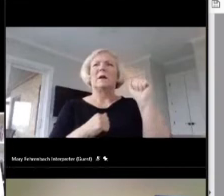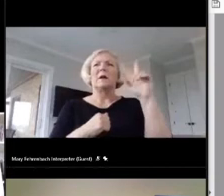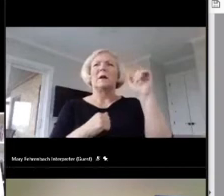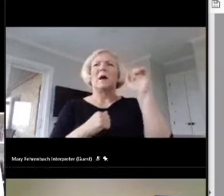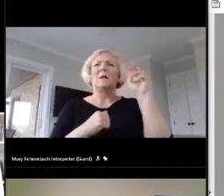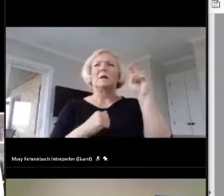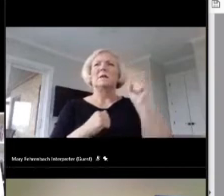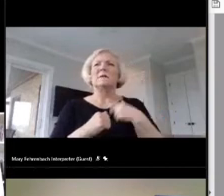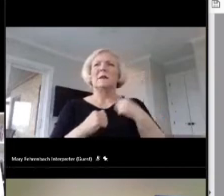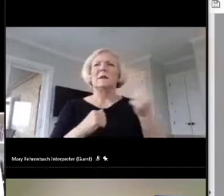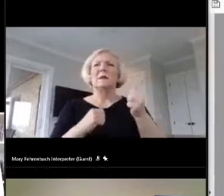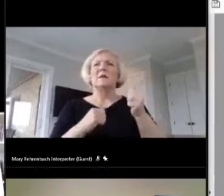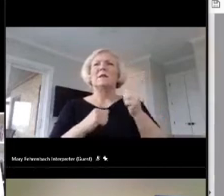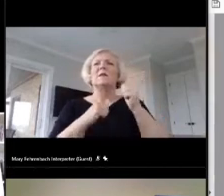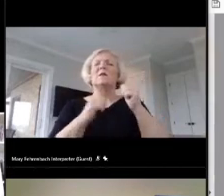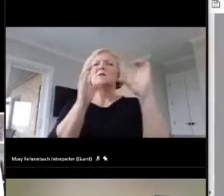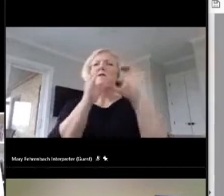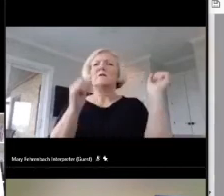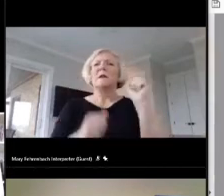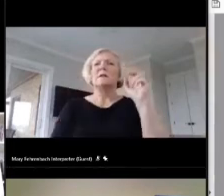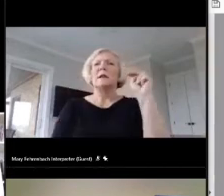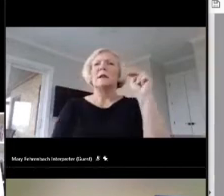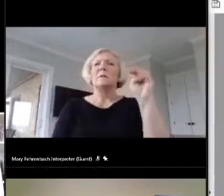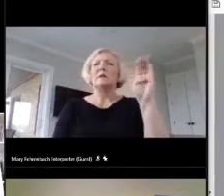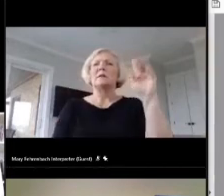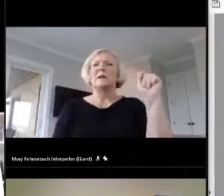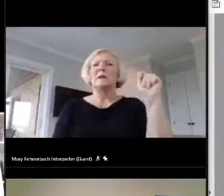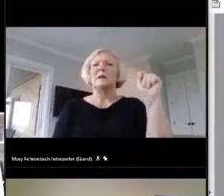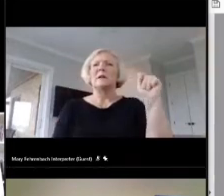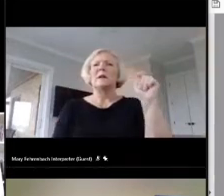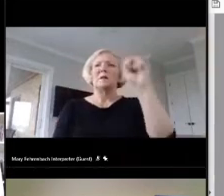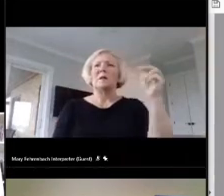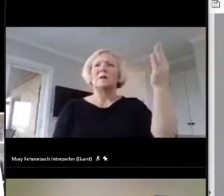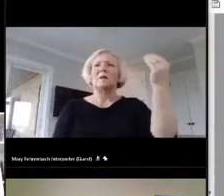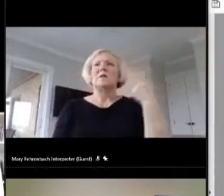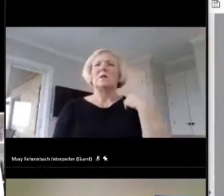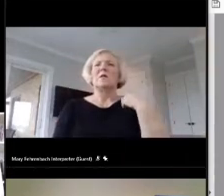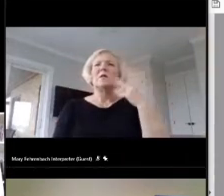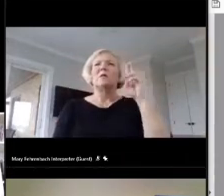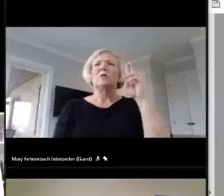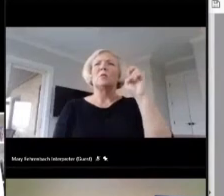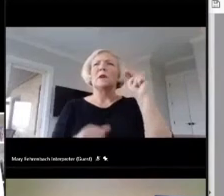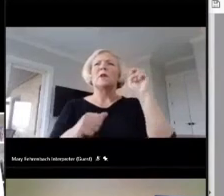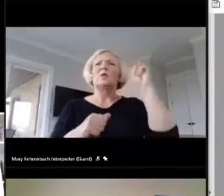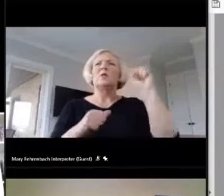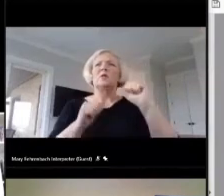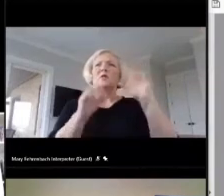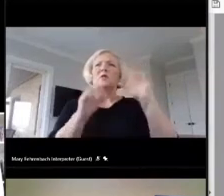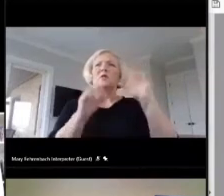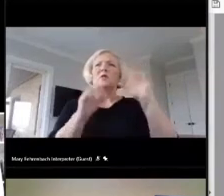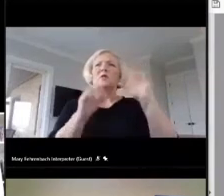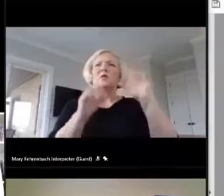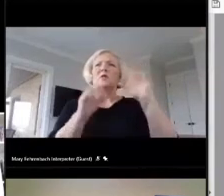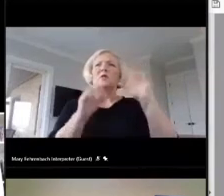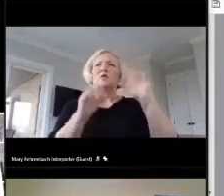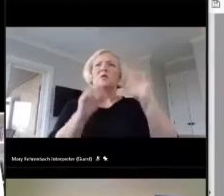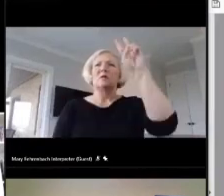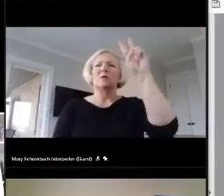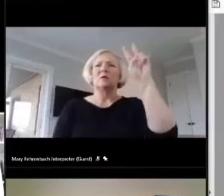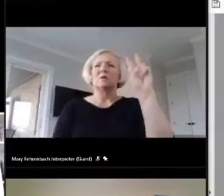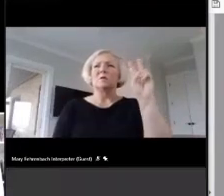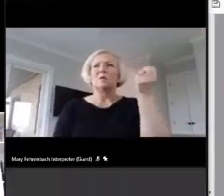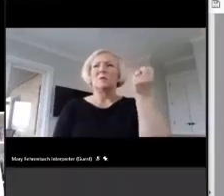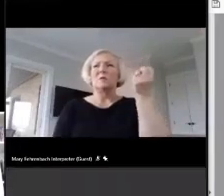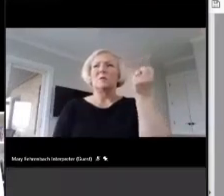as an NBCT in 2003 and renewed her certification in 2013. She has held numerous school district and community